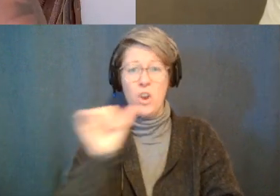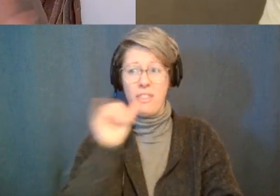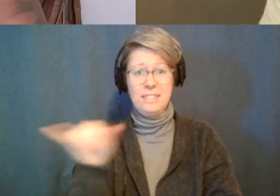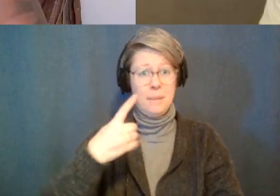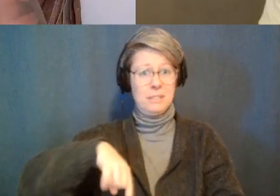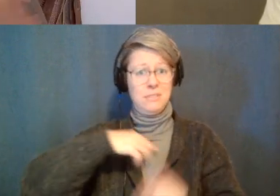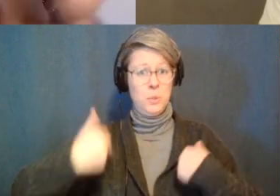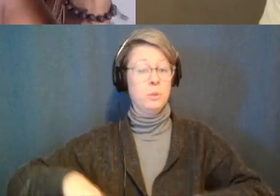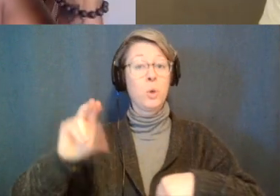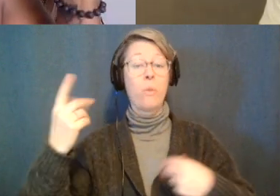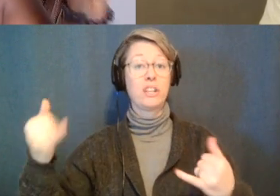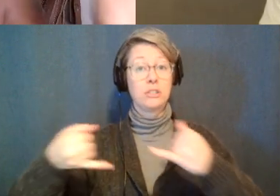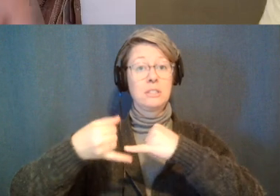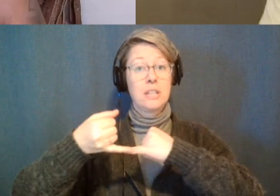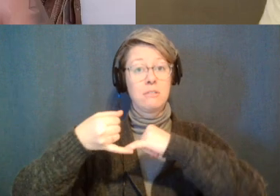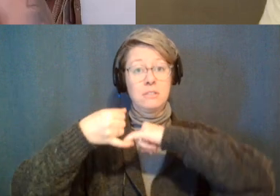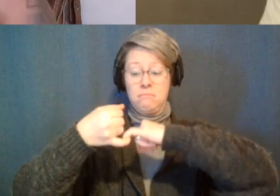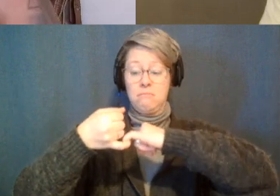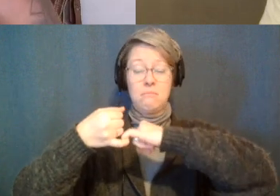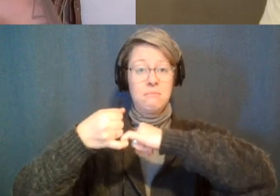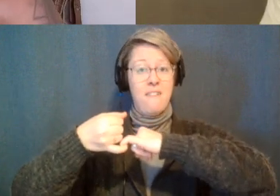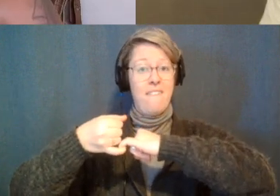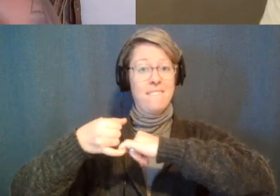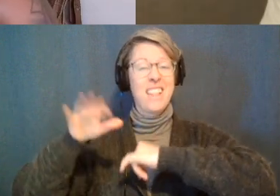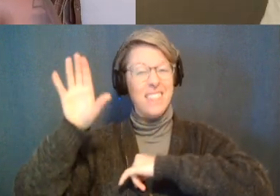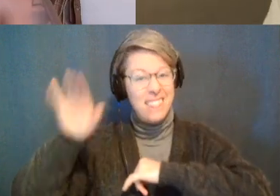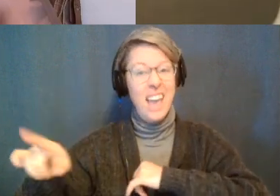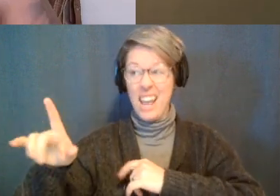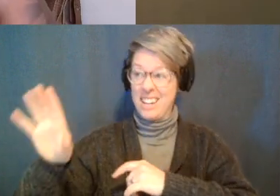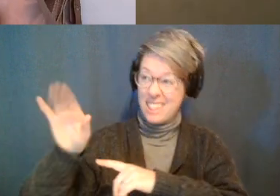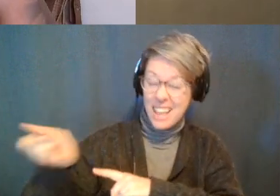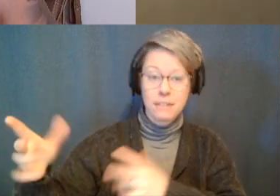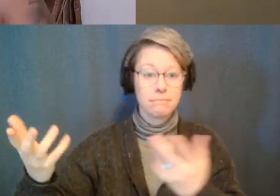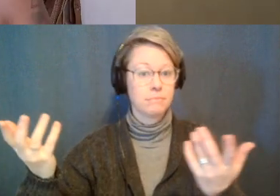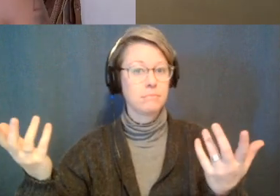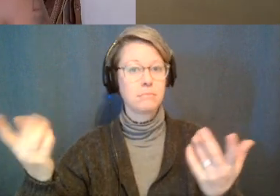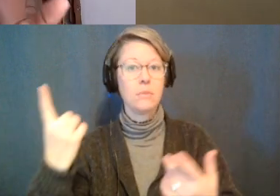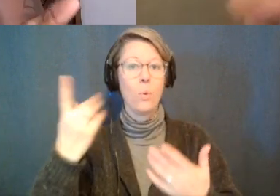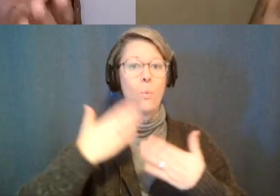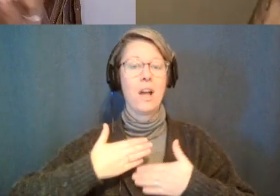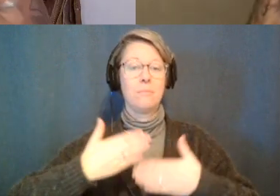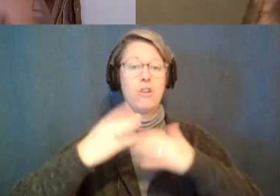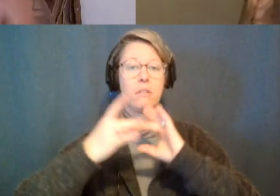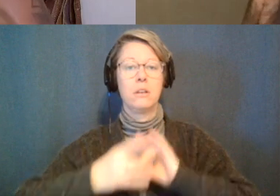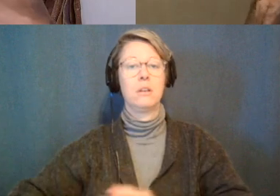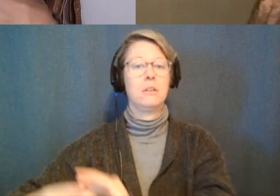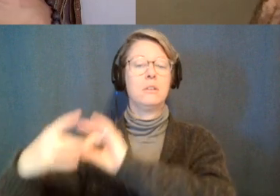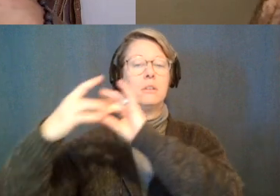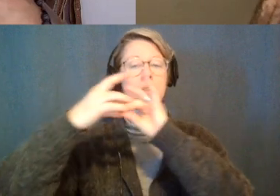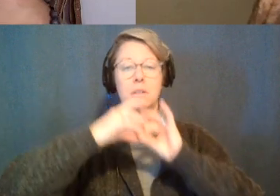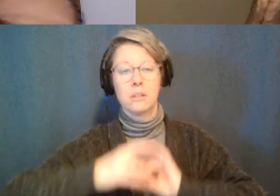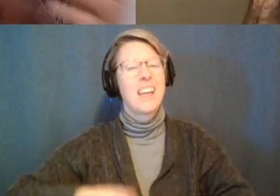intimate link tails and i was like that was it but yes exactly i like one one breath and that's that's all it is and